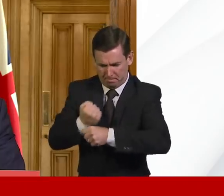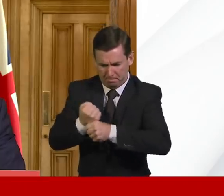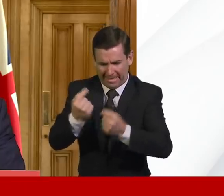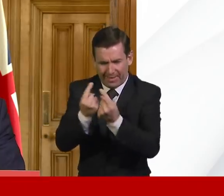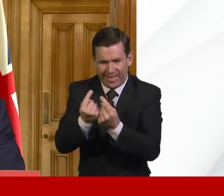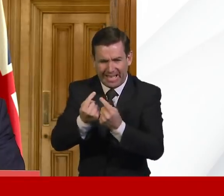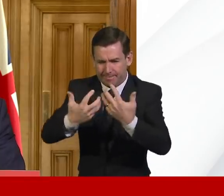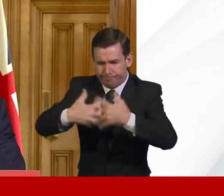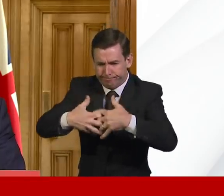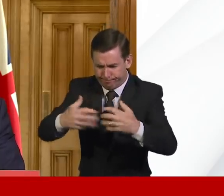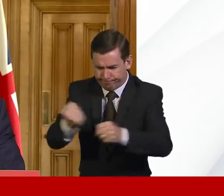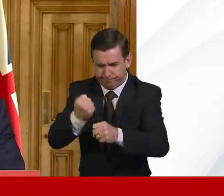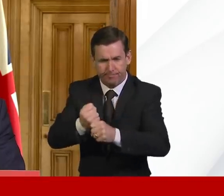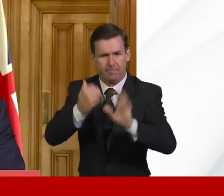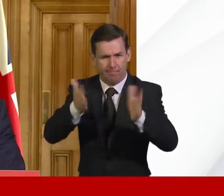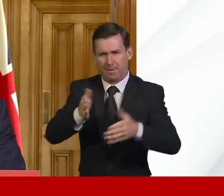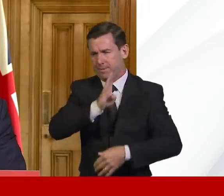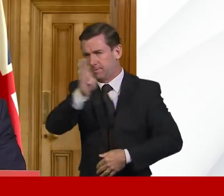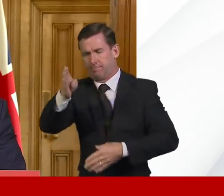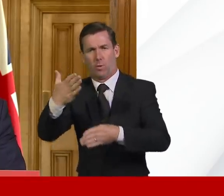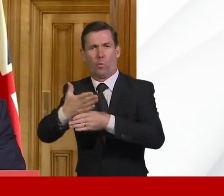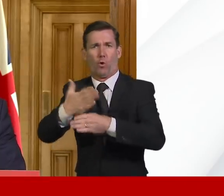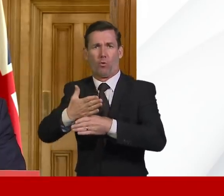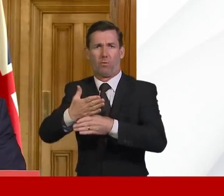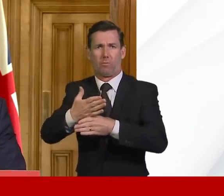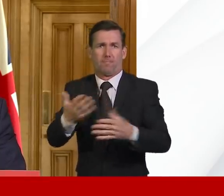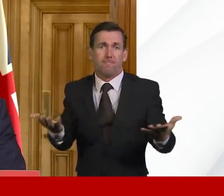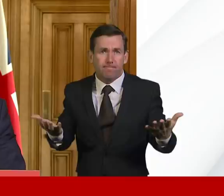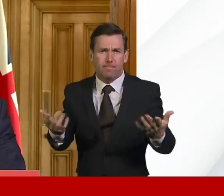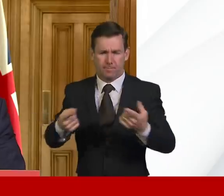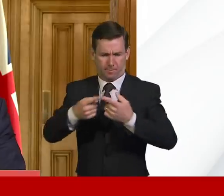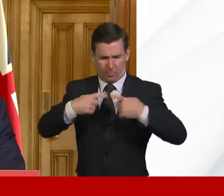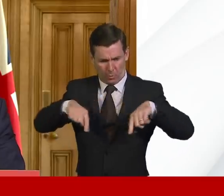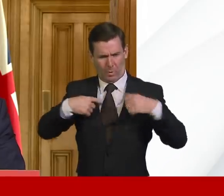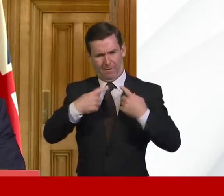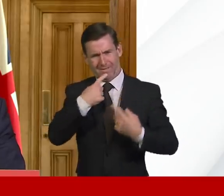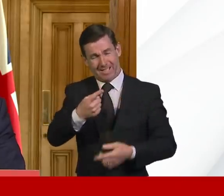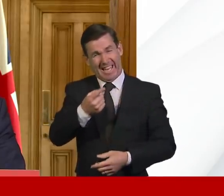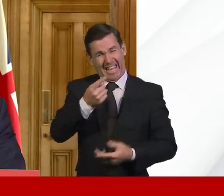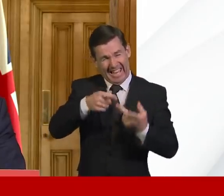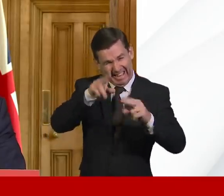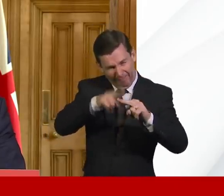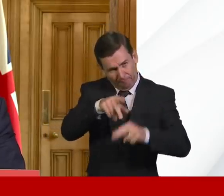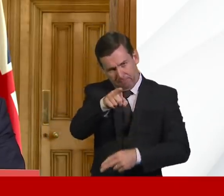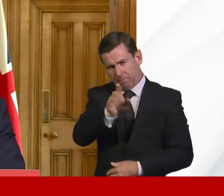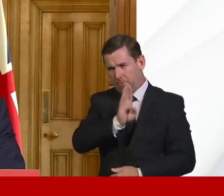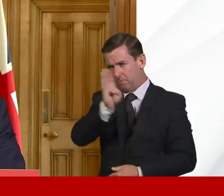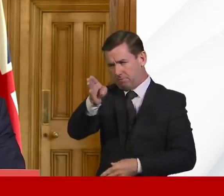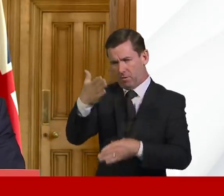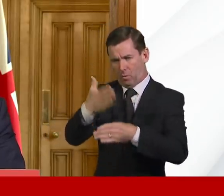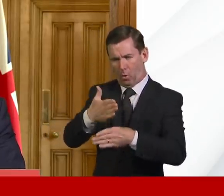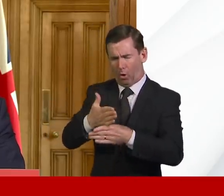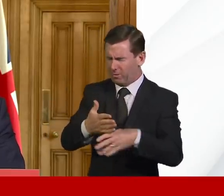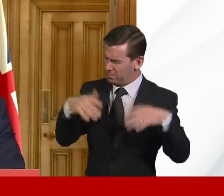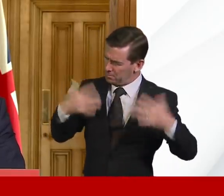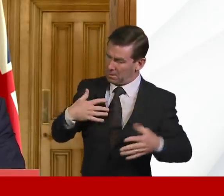required to go into work. We've said that people should, on those occasions, look to go into work. However, it is also incumbent